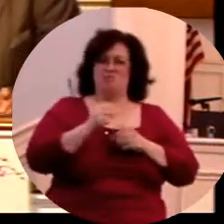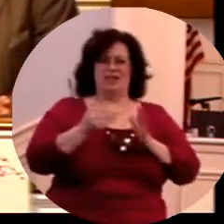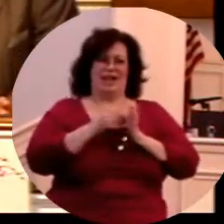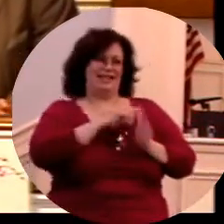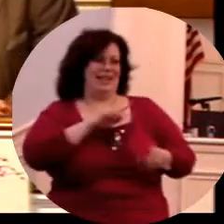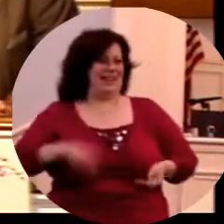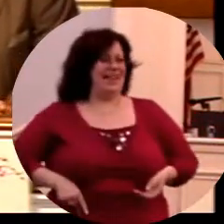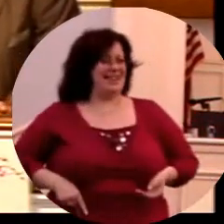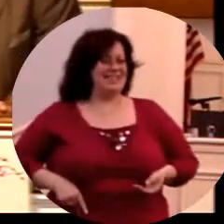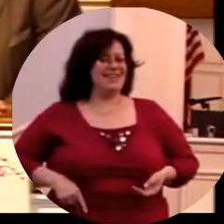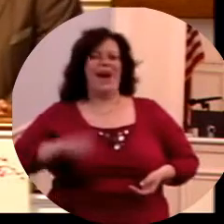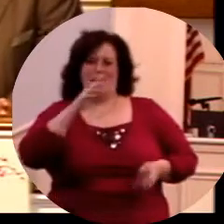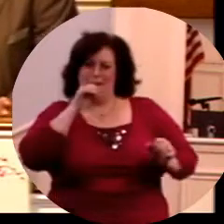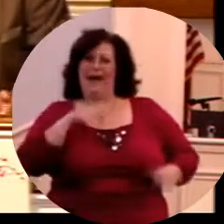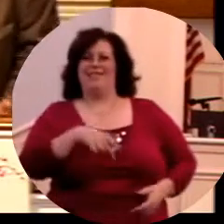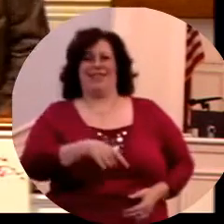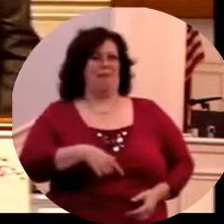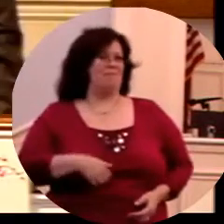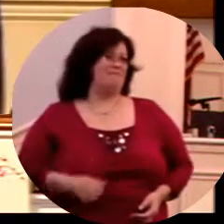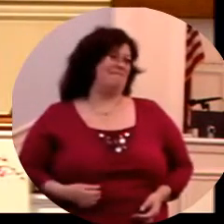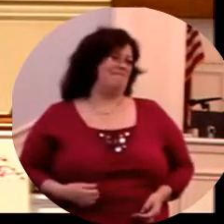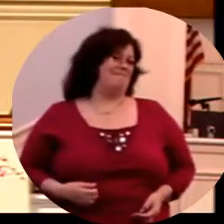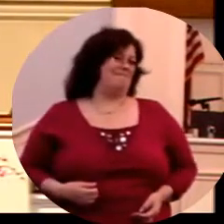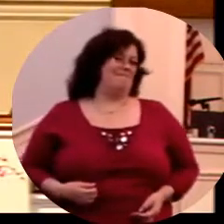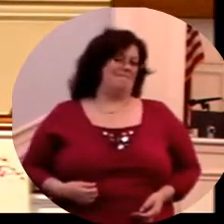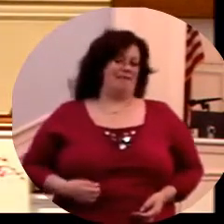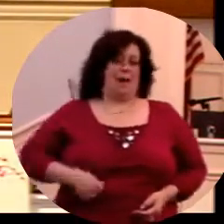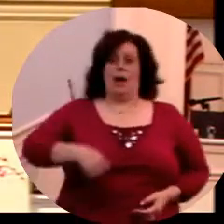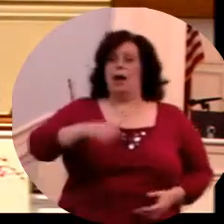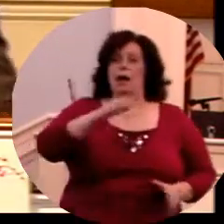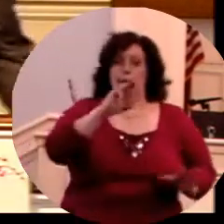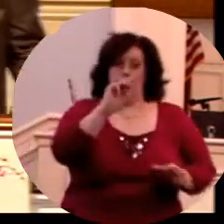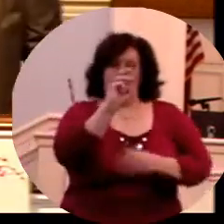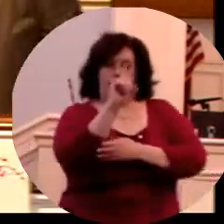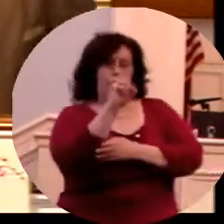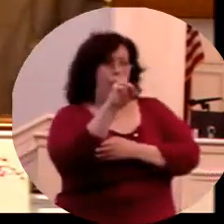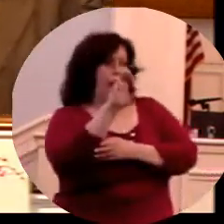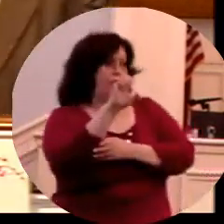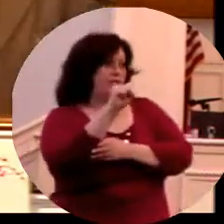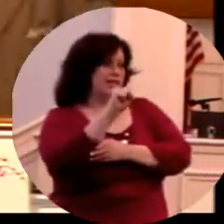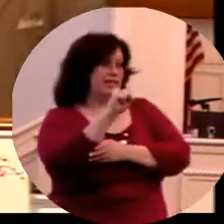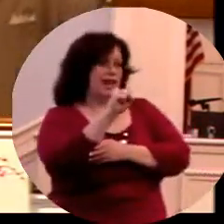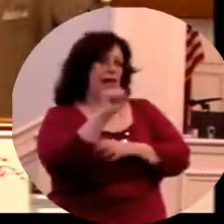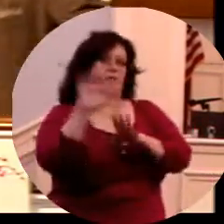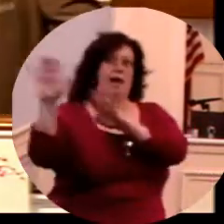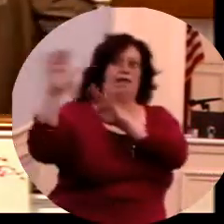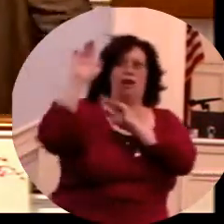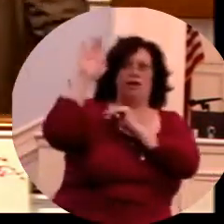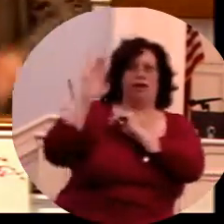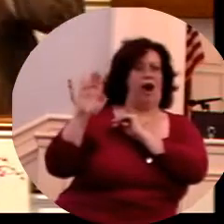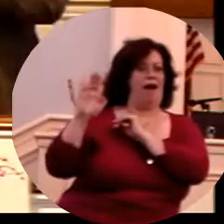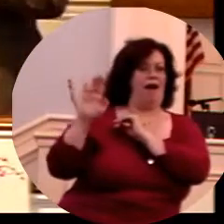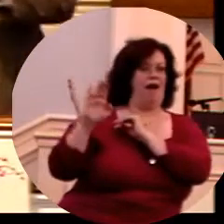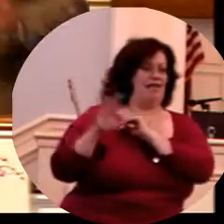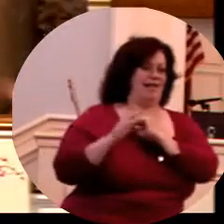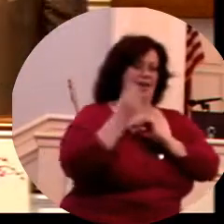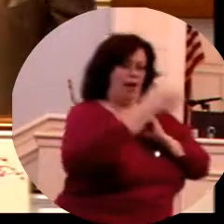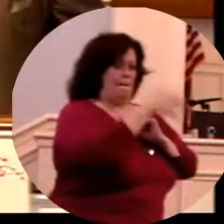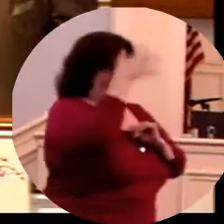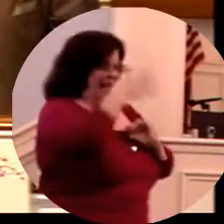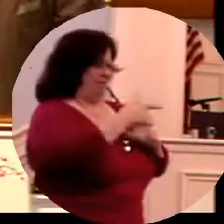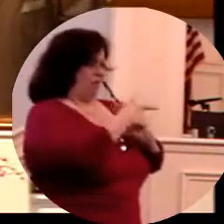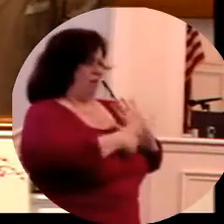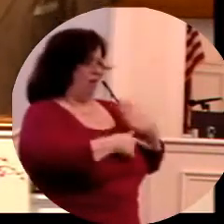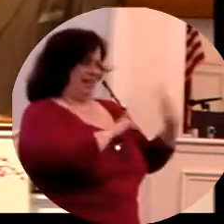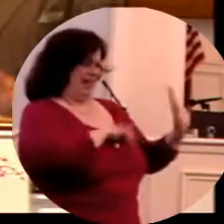said in verse 21, And it came to pass because the midwives feared God that He made them houses. He established them